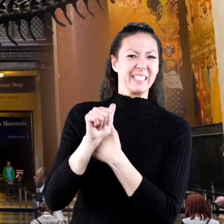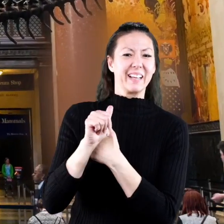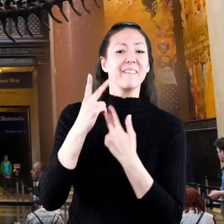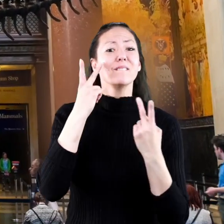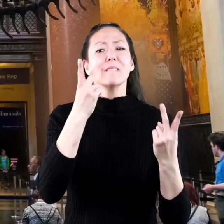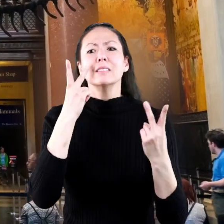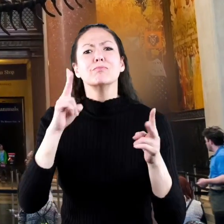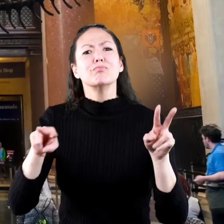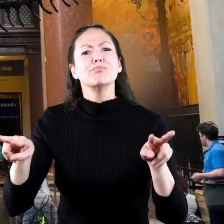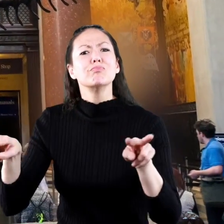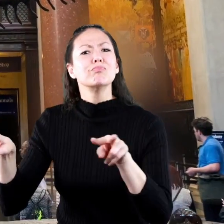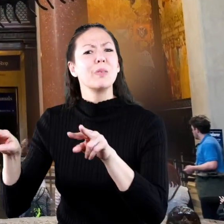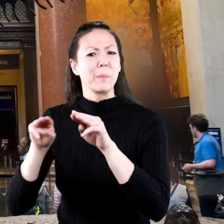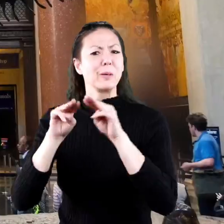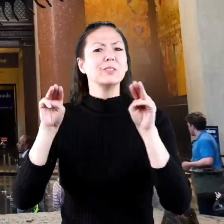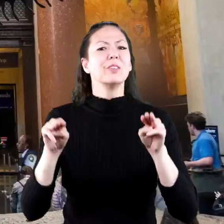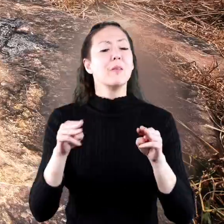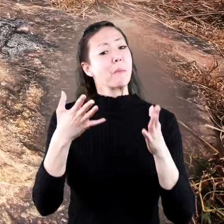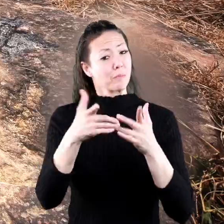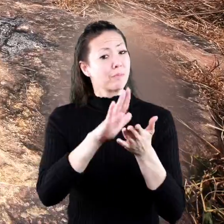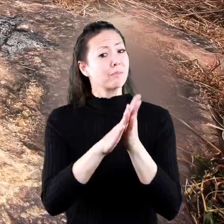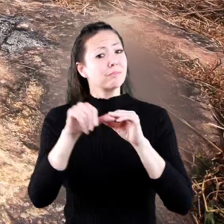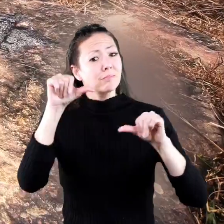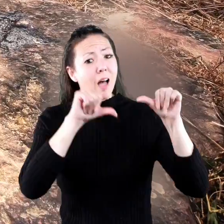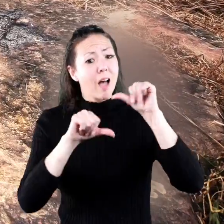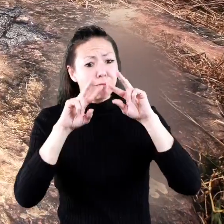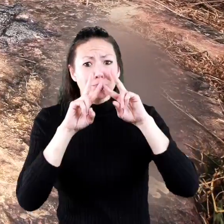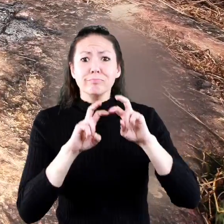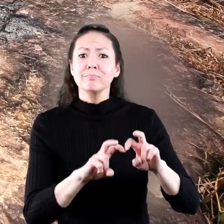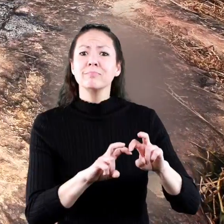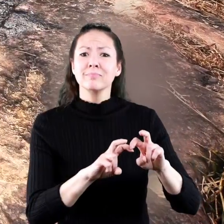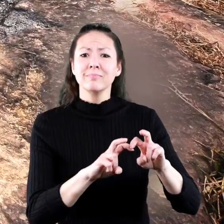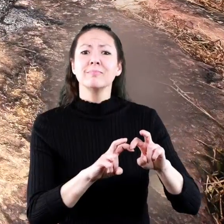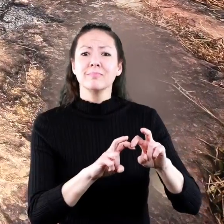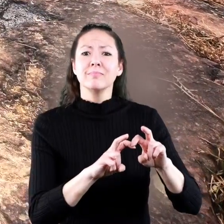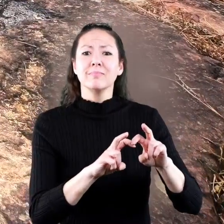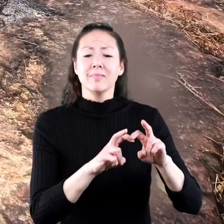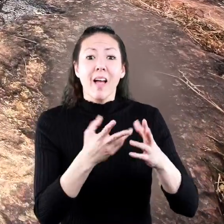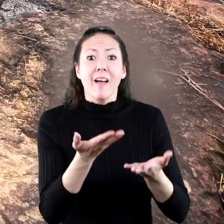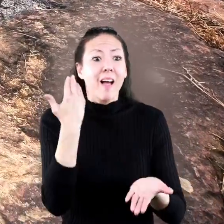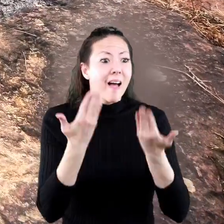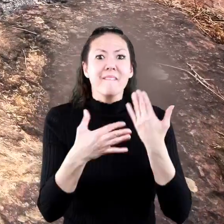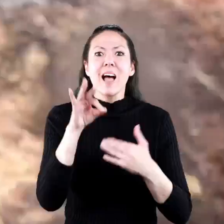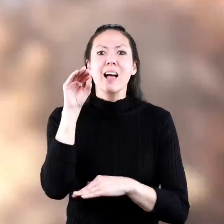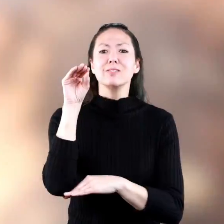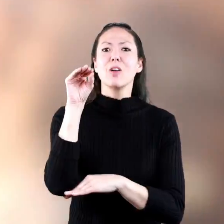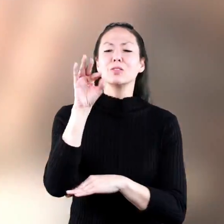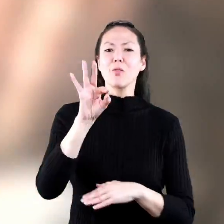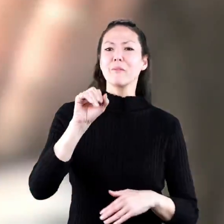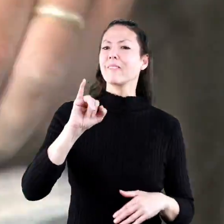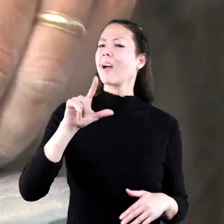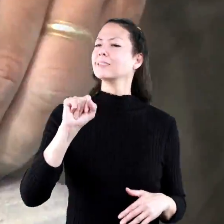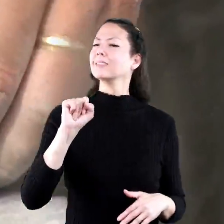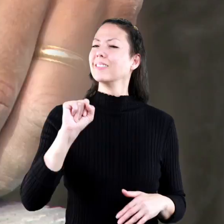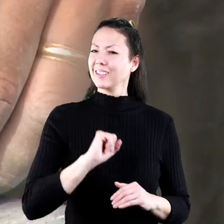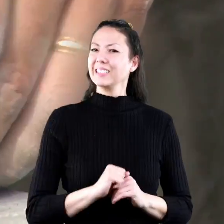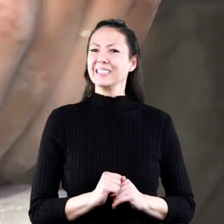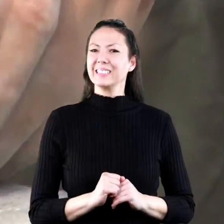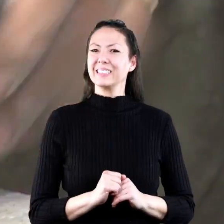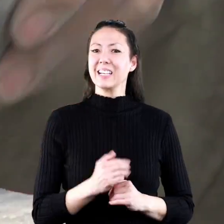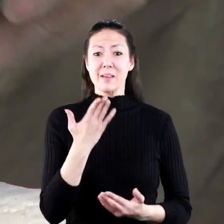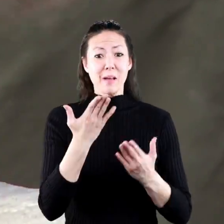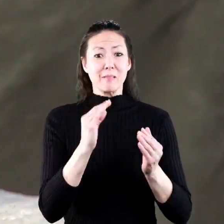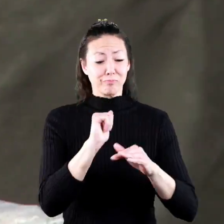visiting them in the museum some day if you become a paleontologist you may just find a treasure of dinosaur